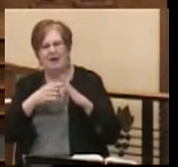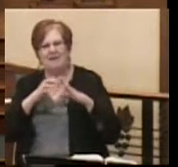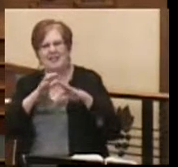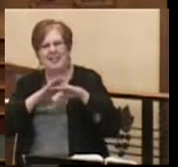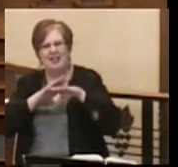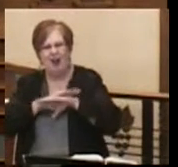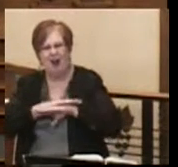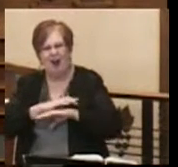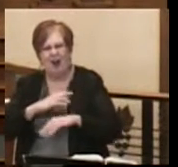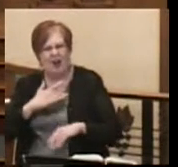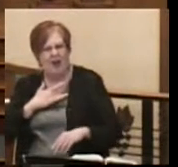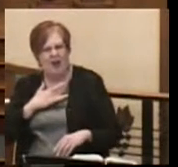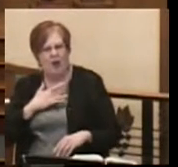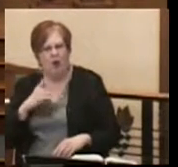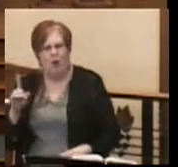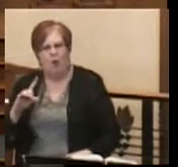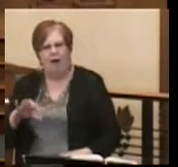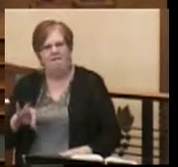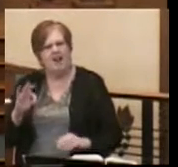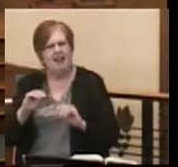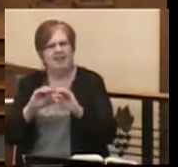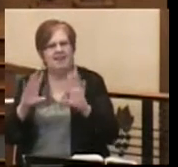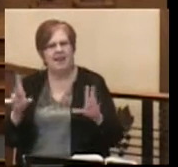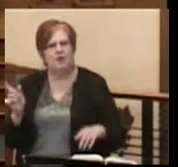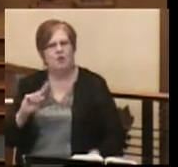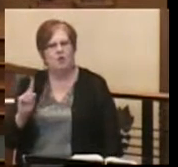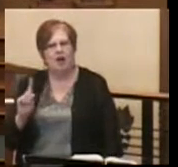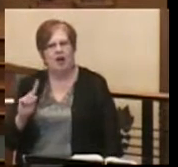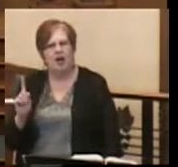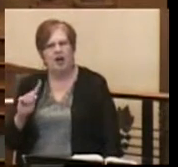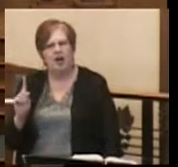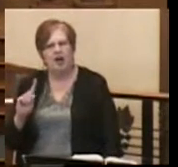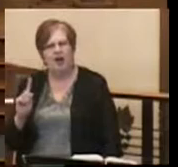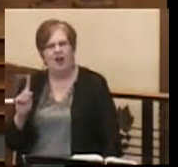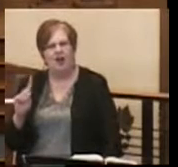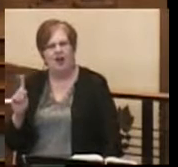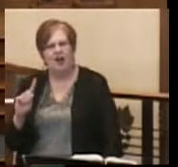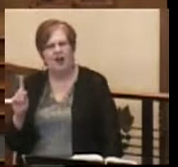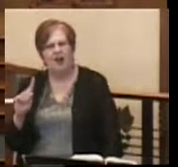Where are we to find light in all of this?